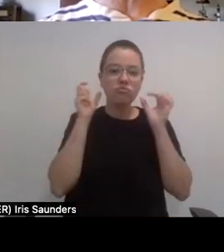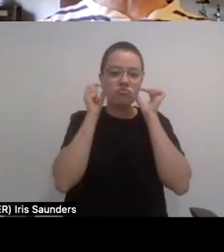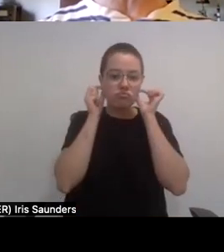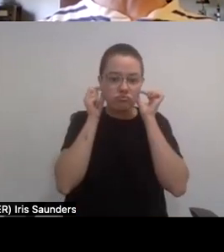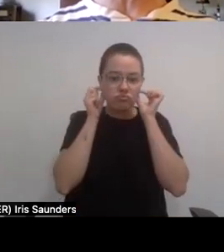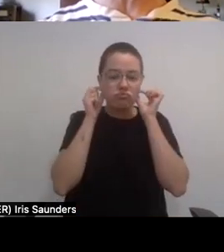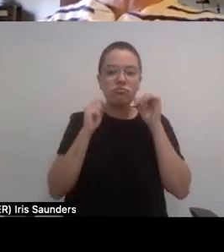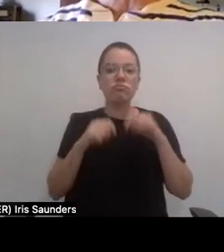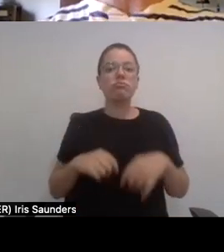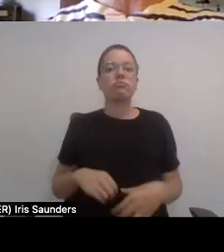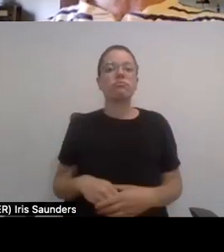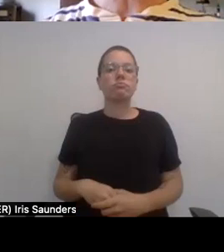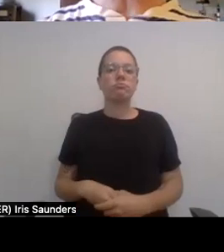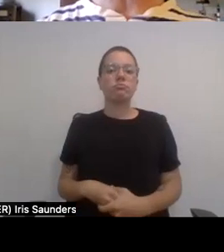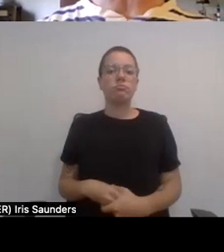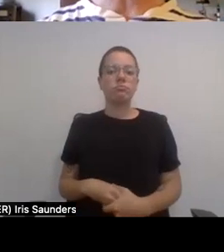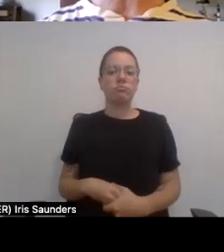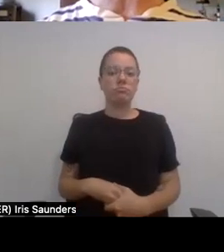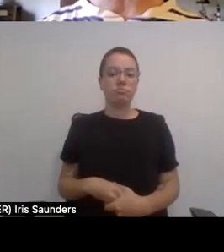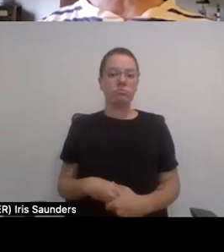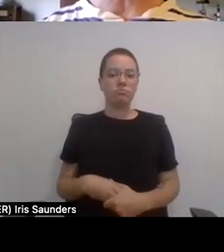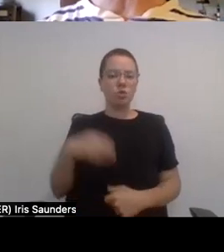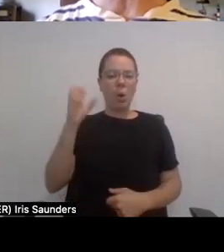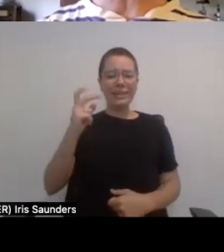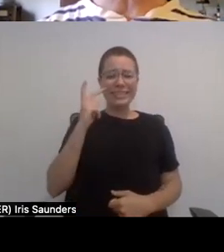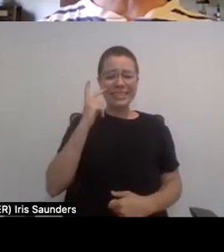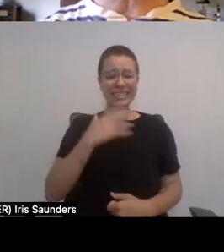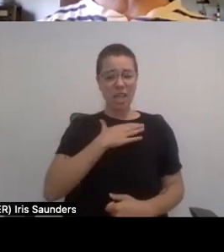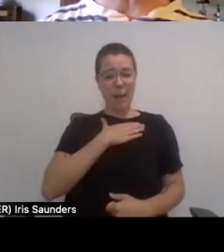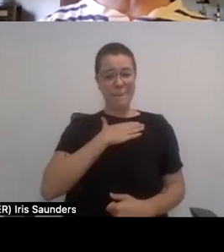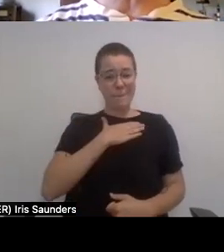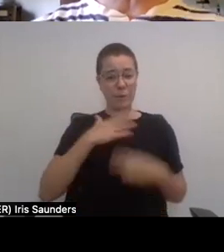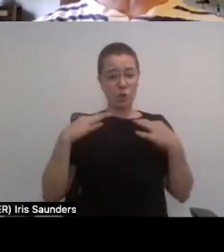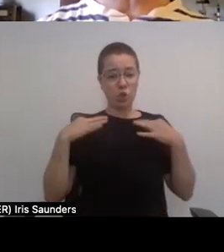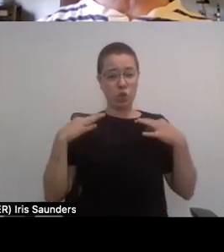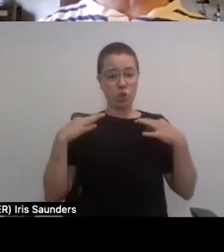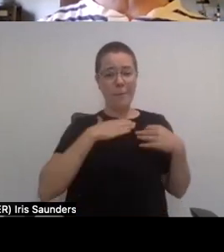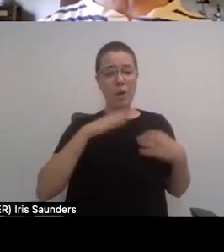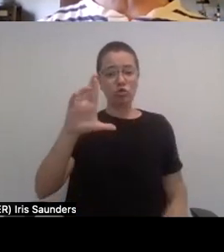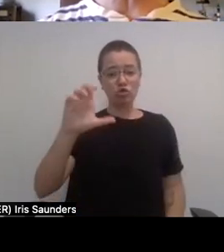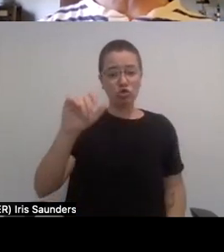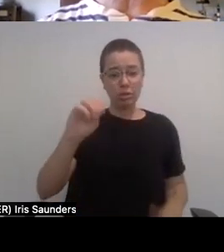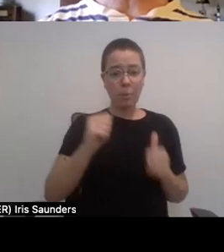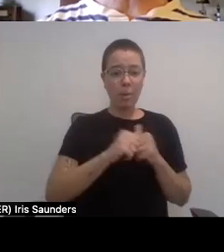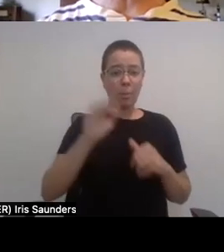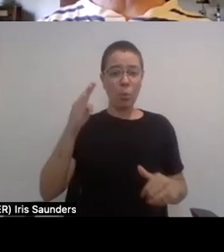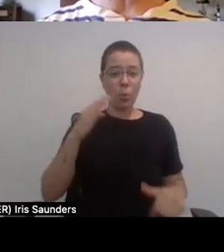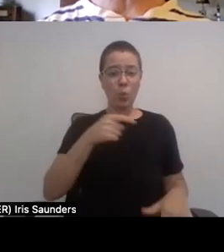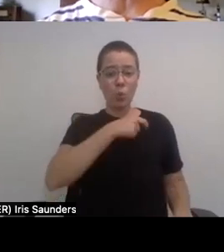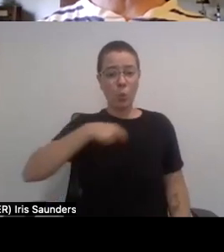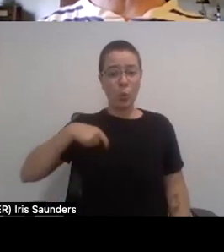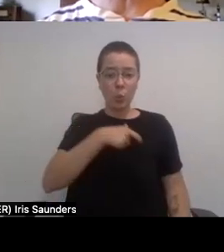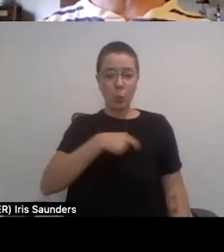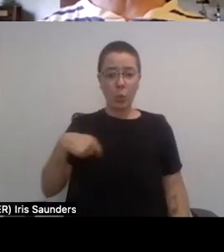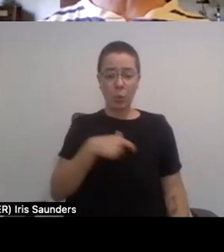And you can see the top collar of my shirt. It's cream with blue stripes. I'm seated